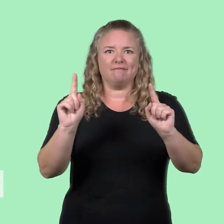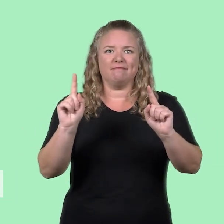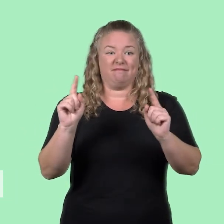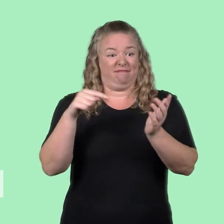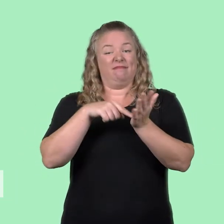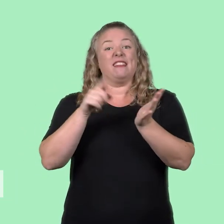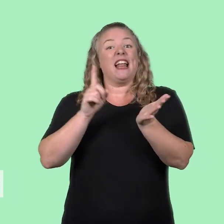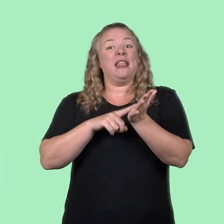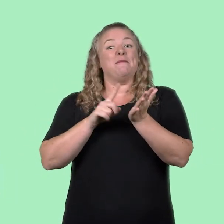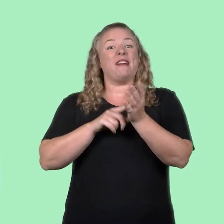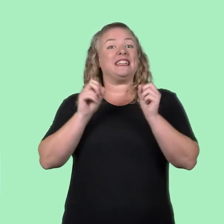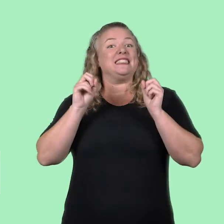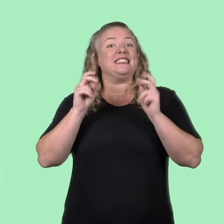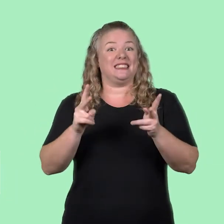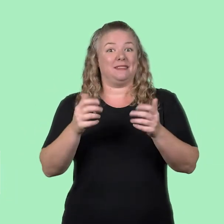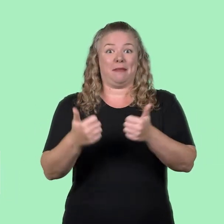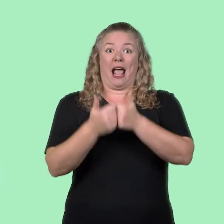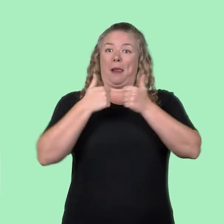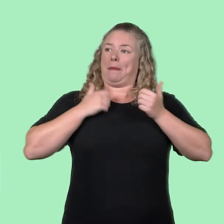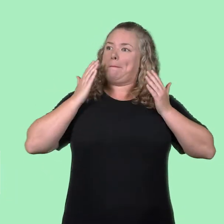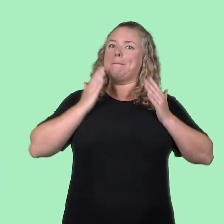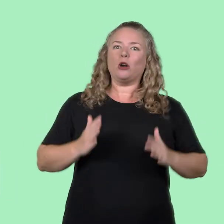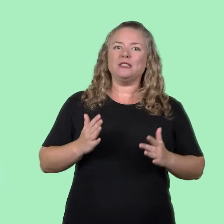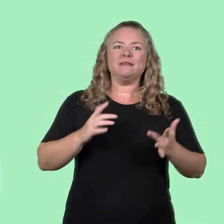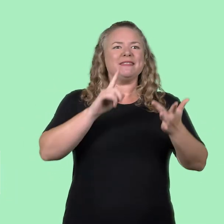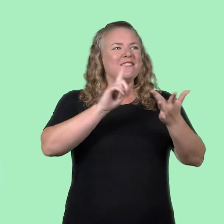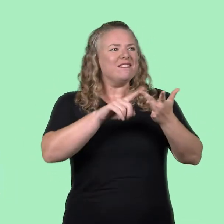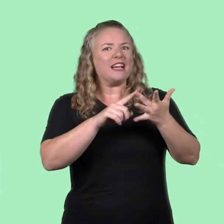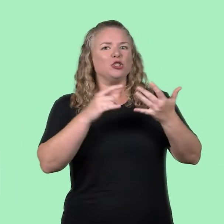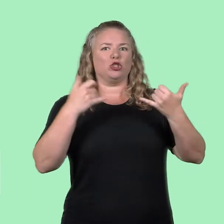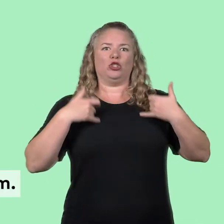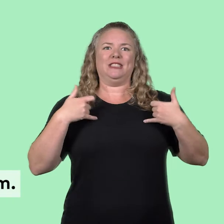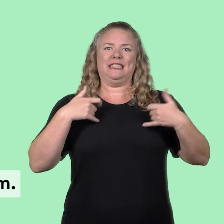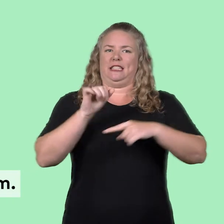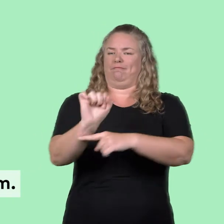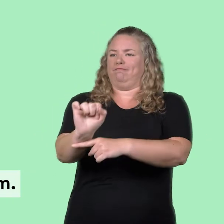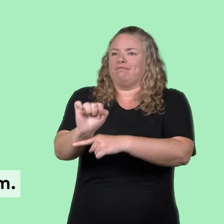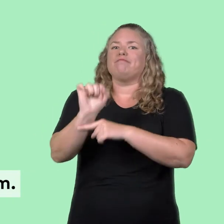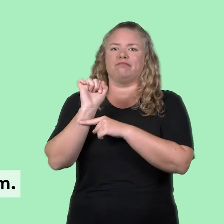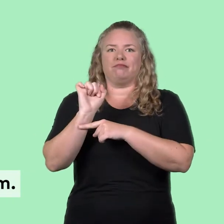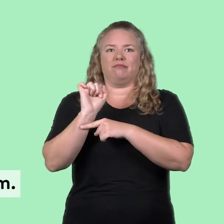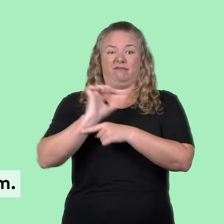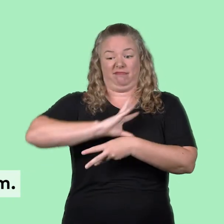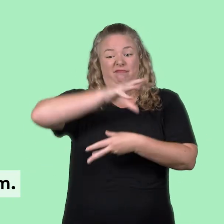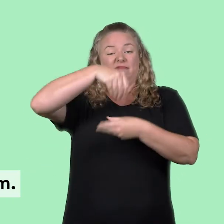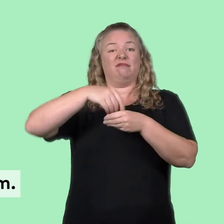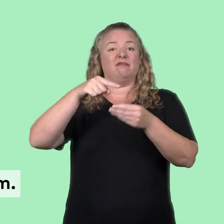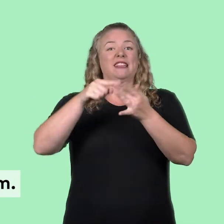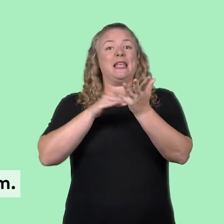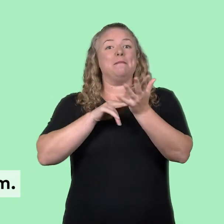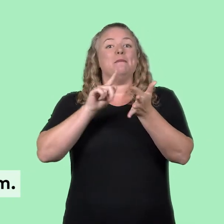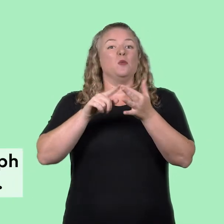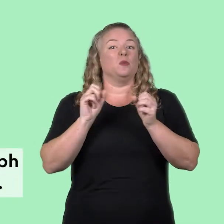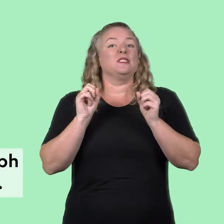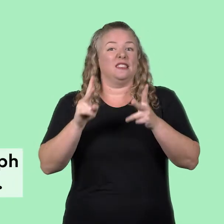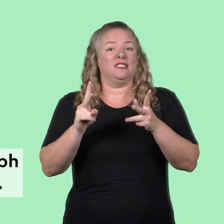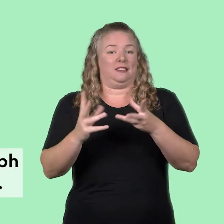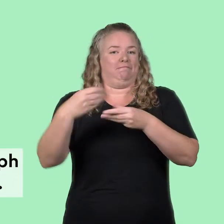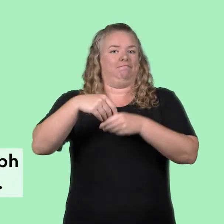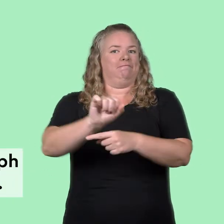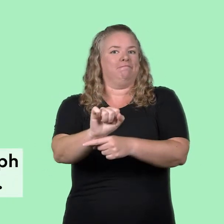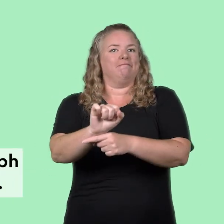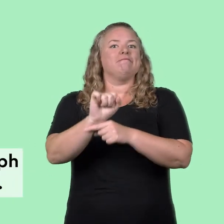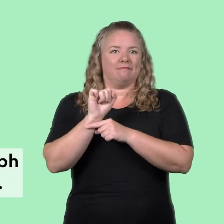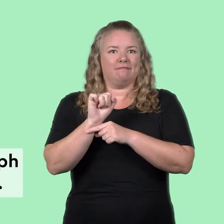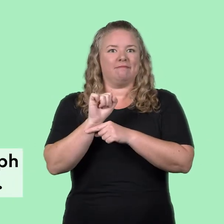The lymphatic system helps to protect us from infection and disease. It's part of the immune system. It's made